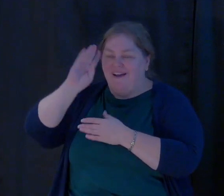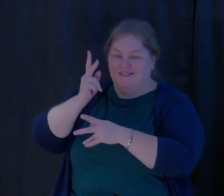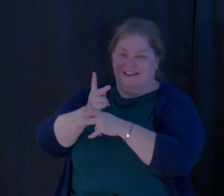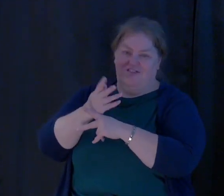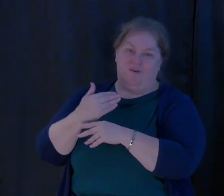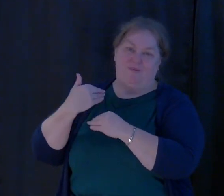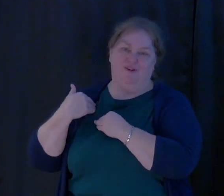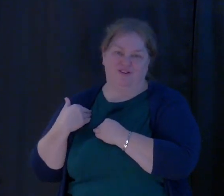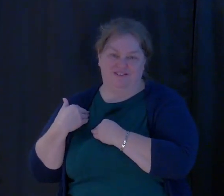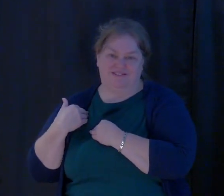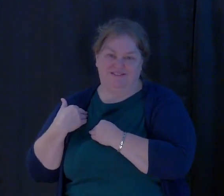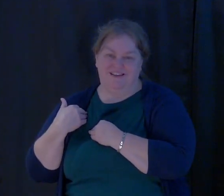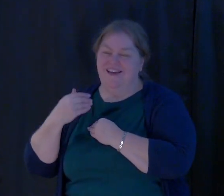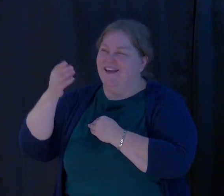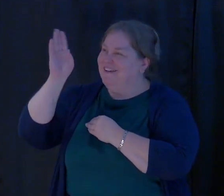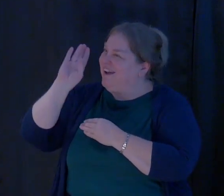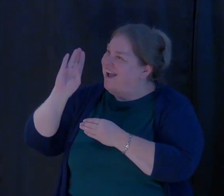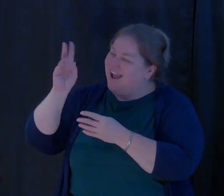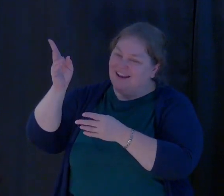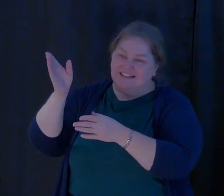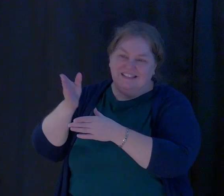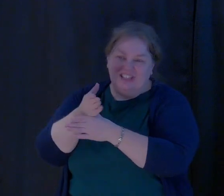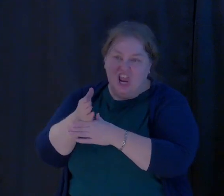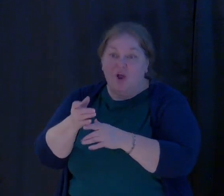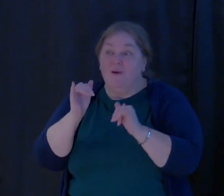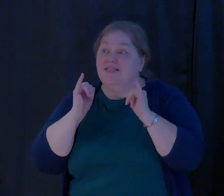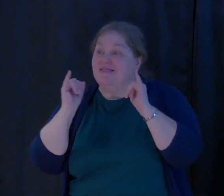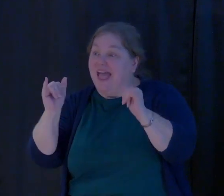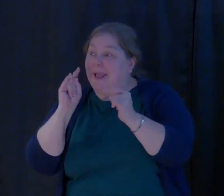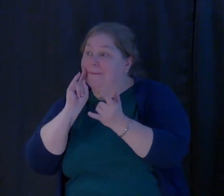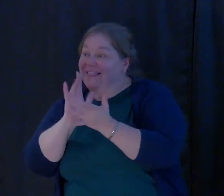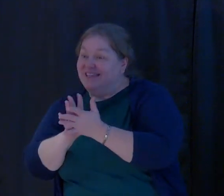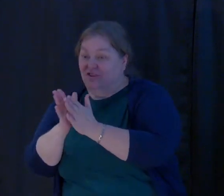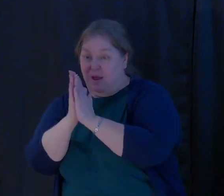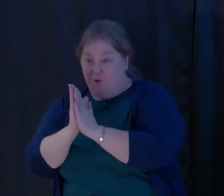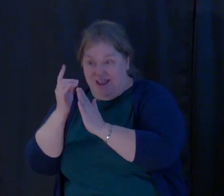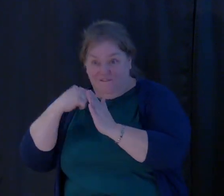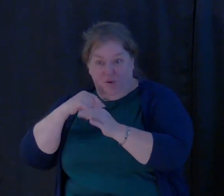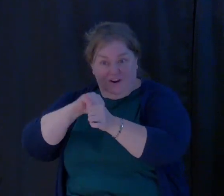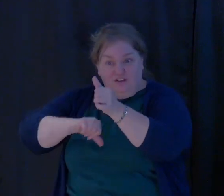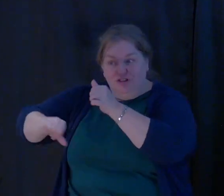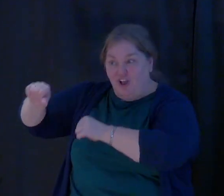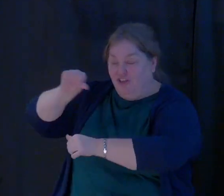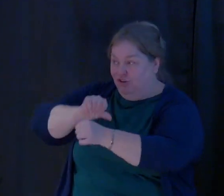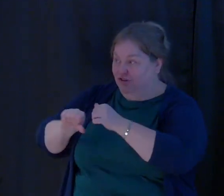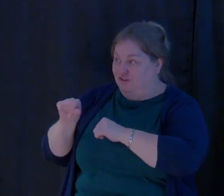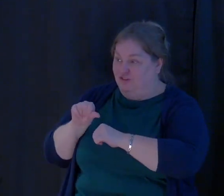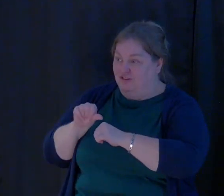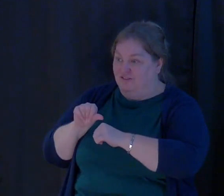I'm sharing with God and I'm sharing with like believers who I know are praying for me and I don't care what you say,